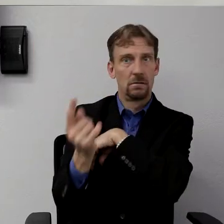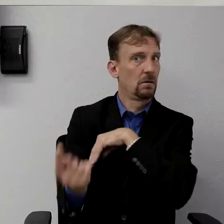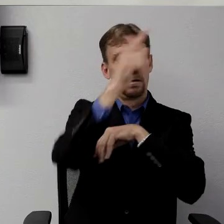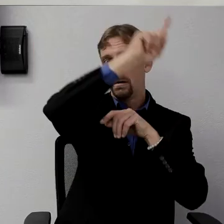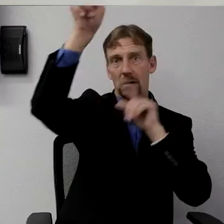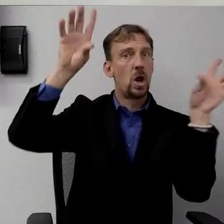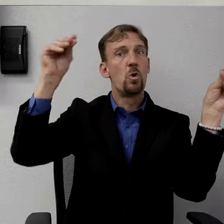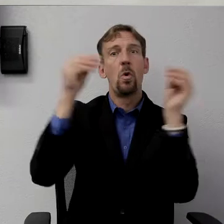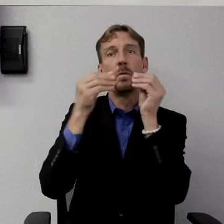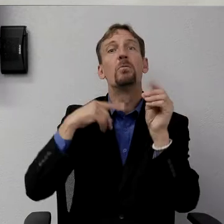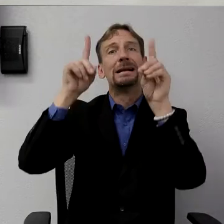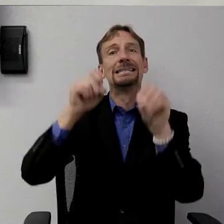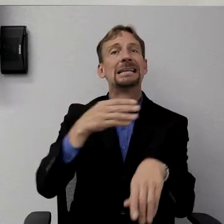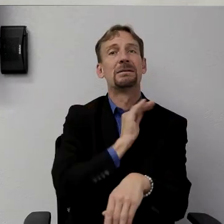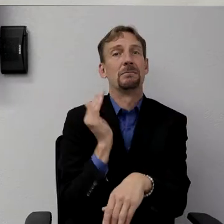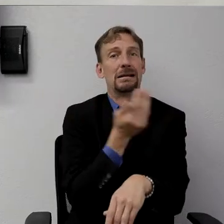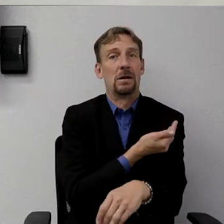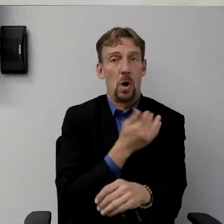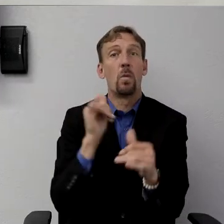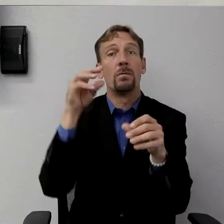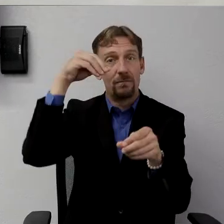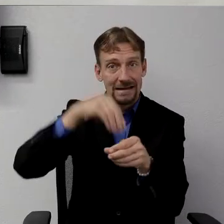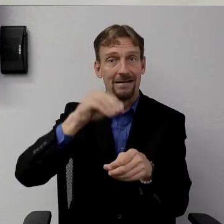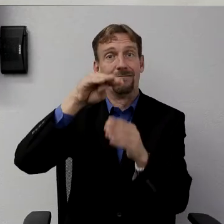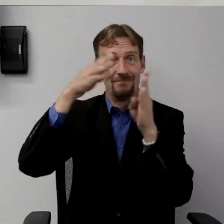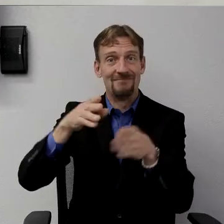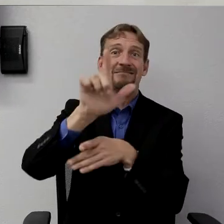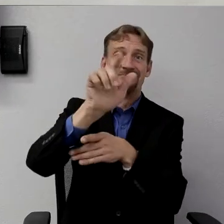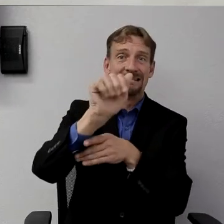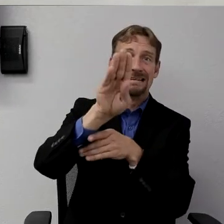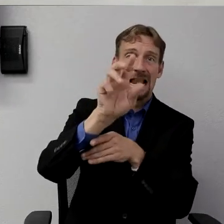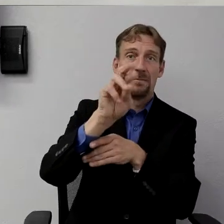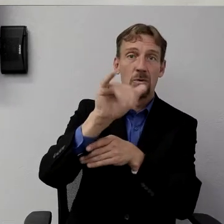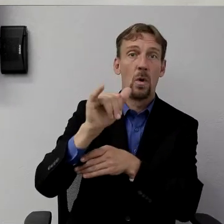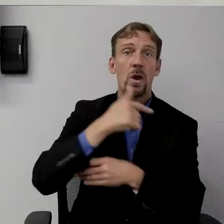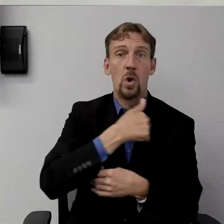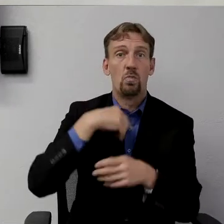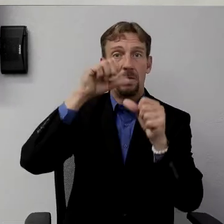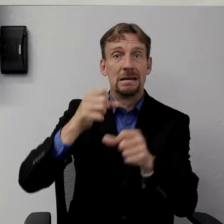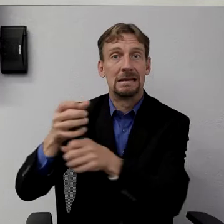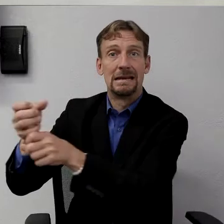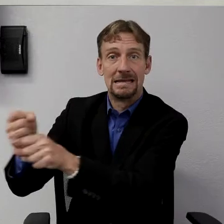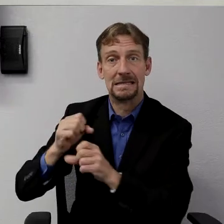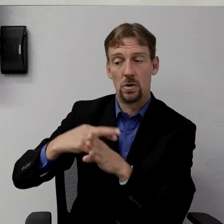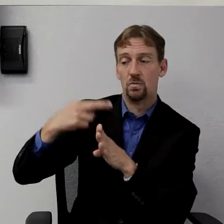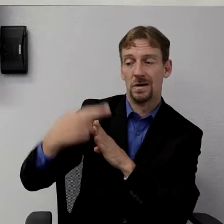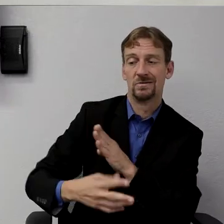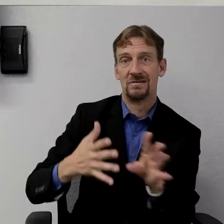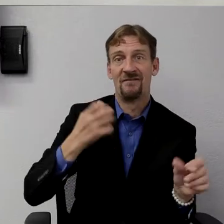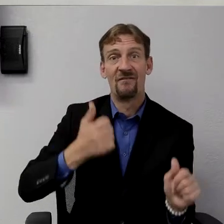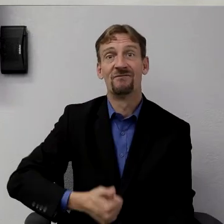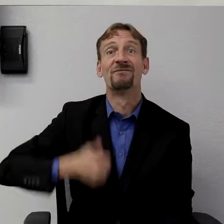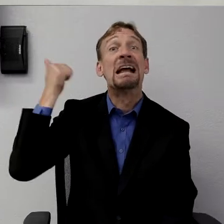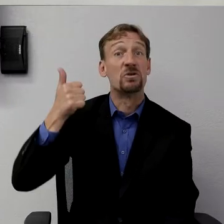That will allow us to obtain results much quicker. In fact, the Abbott tests that we received, the